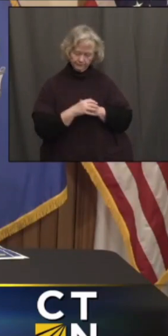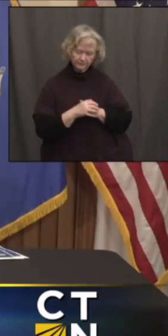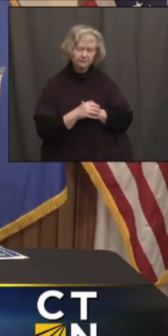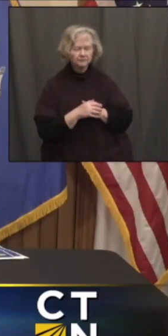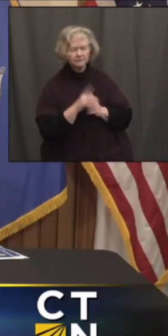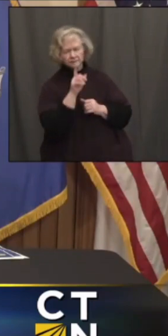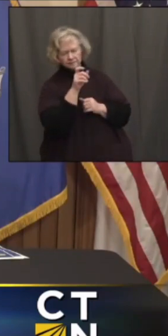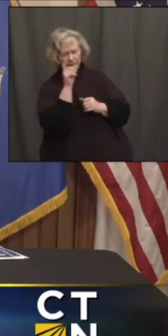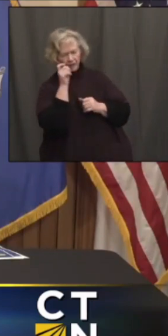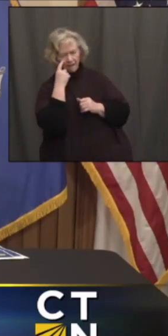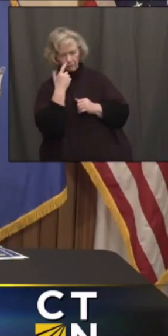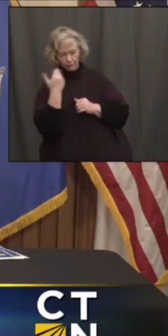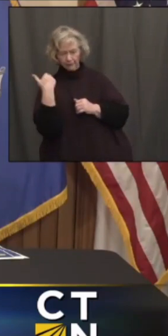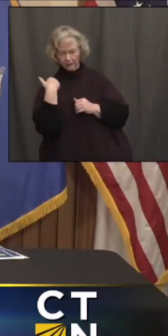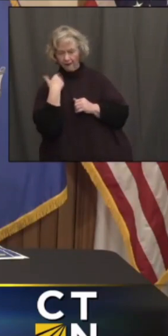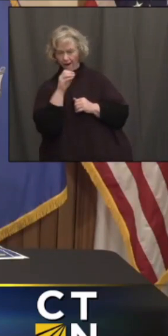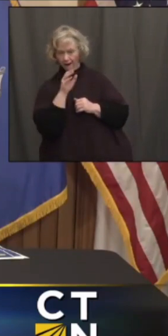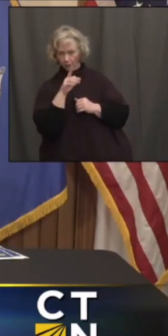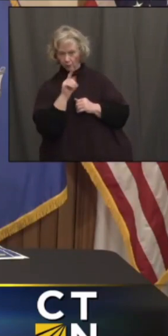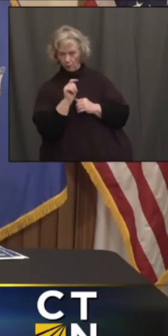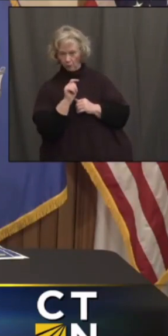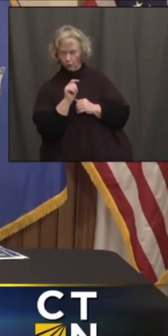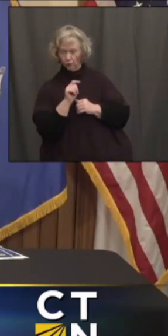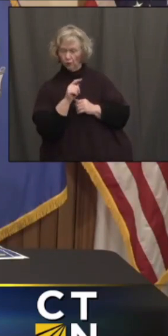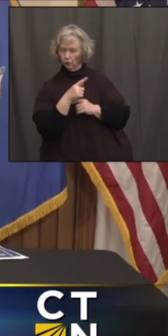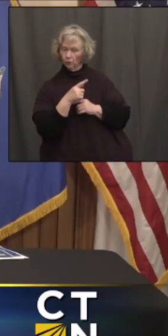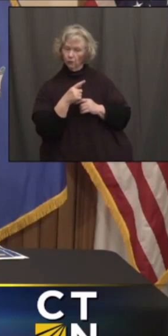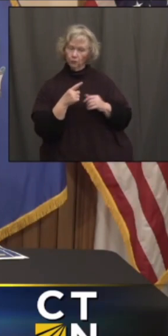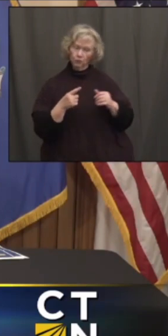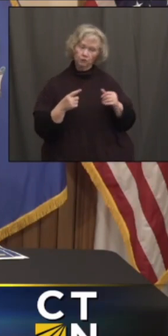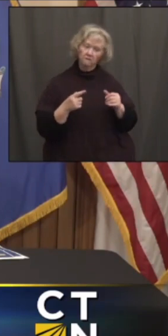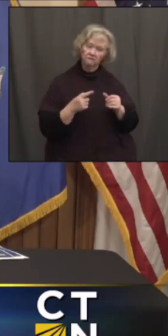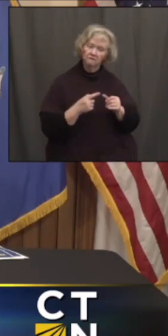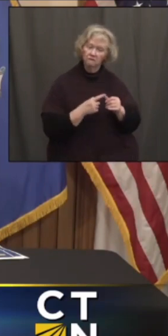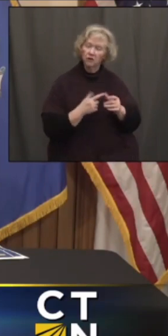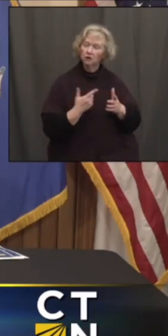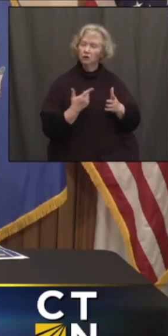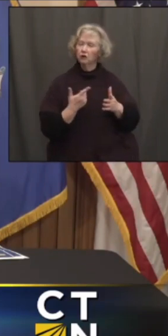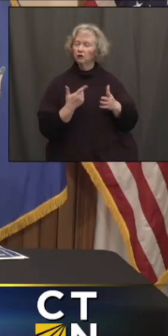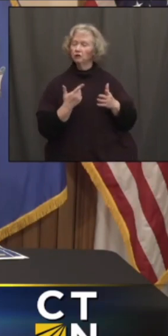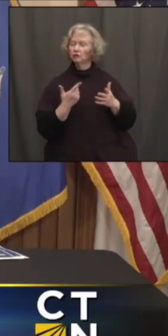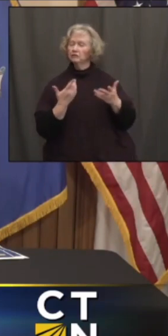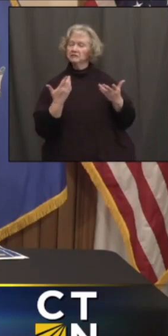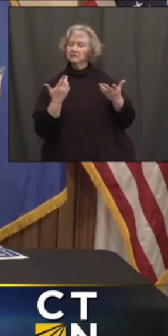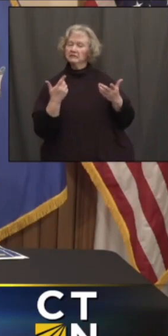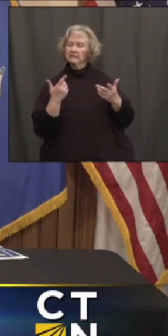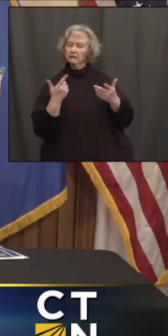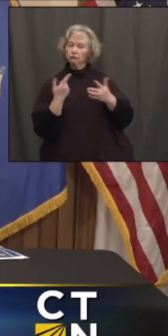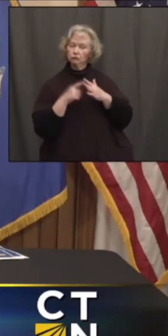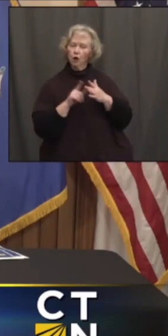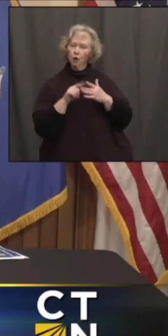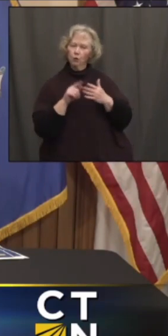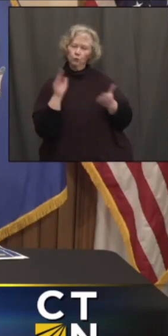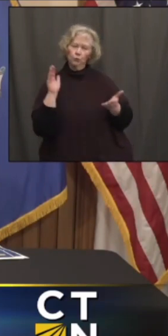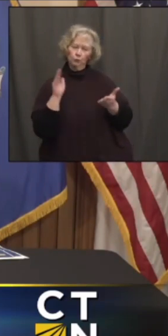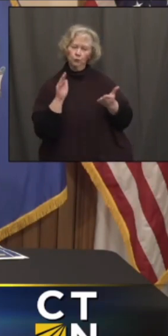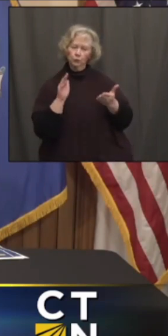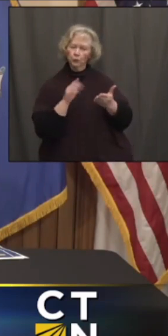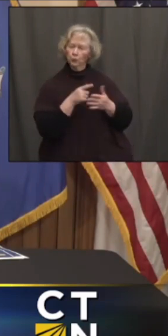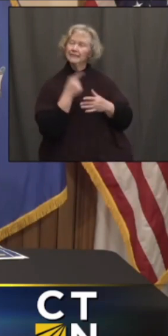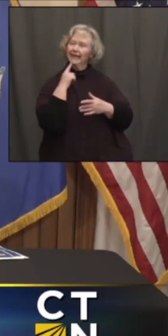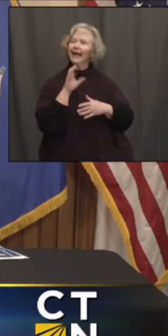Governor, in October, when you first rolled back restrictions, you used similar language. You said Connecticut earned it.